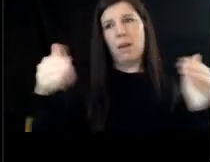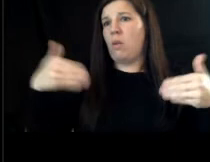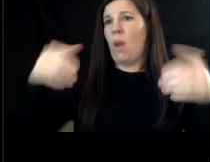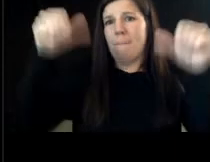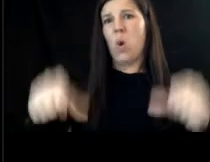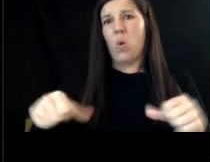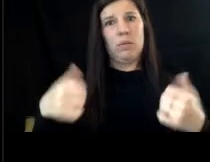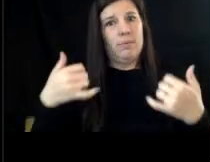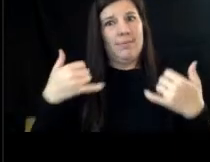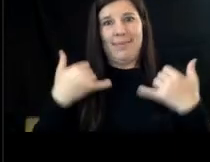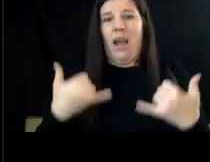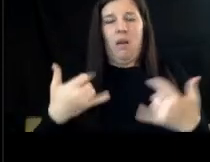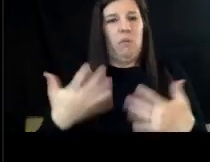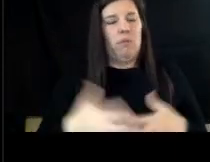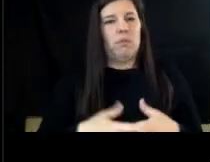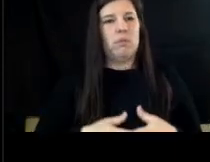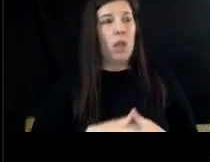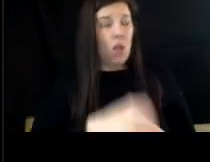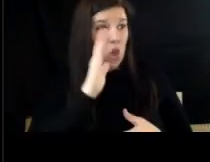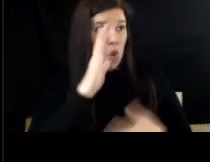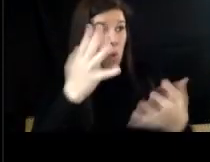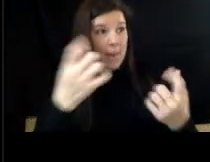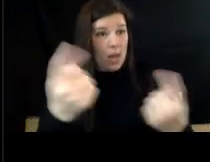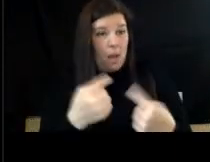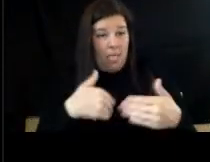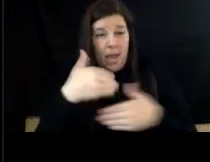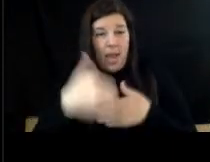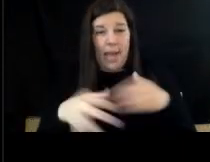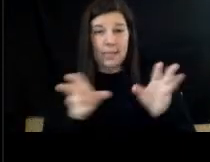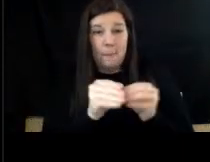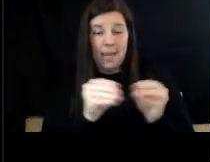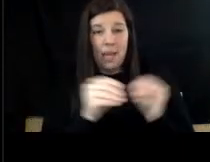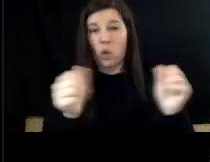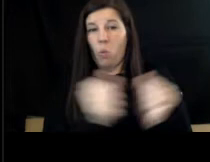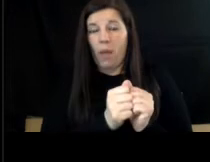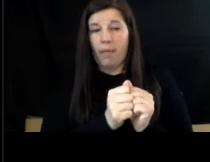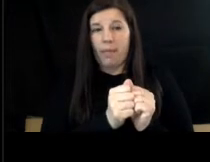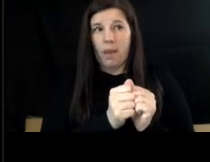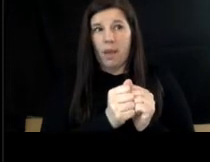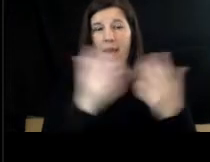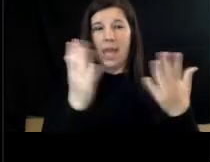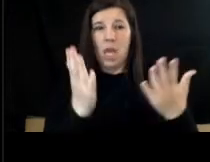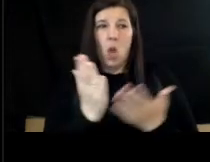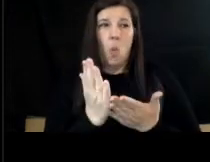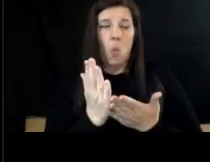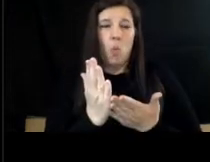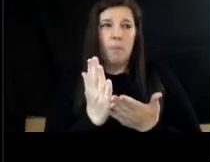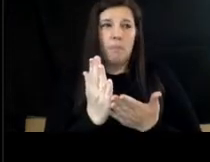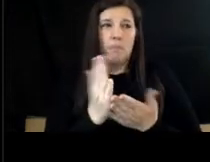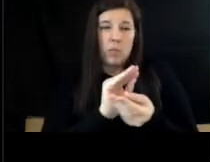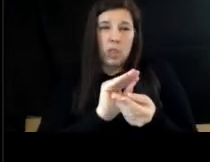like me to come back at the next meeting with a um revised timeline or do you want to just